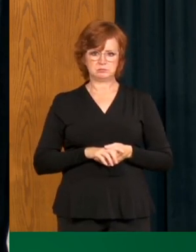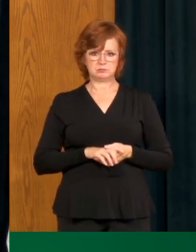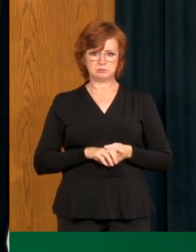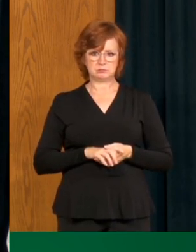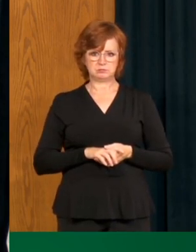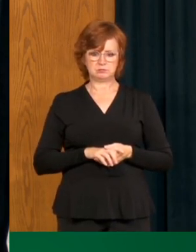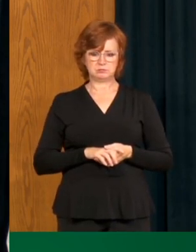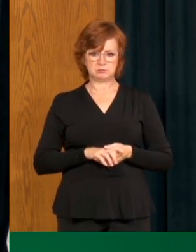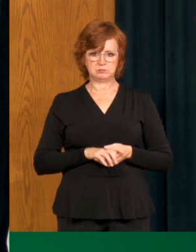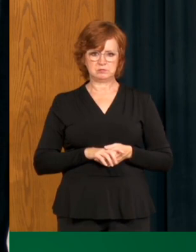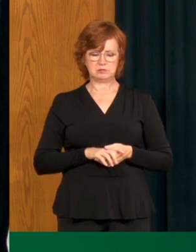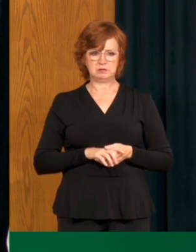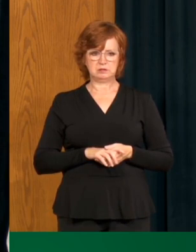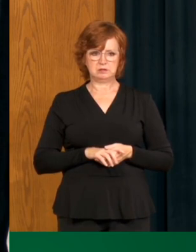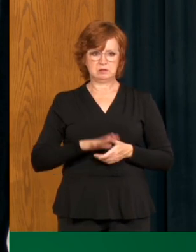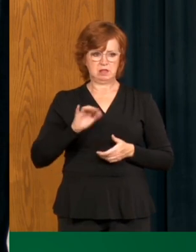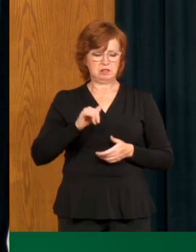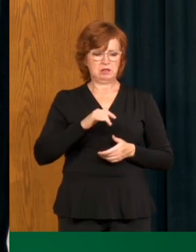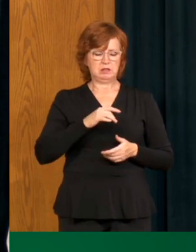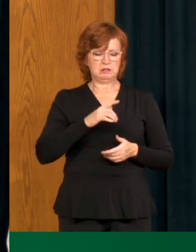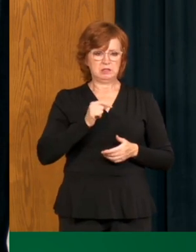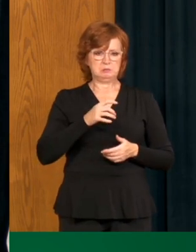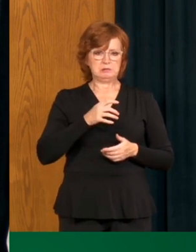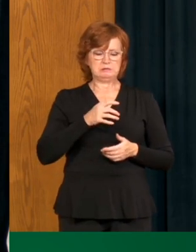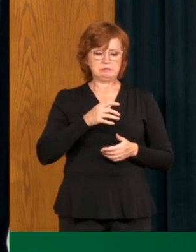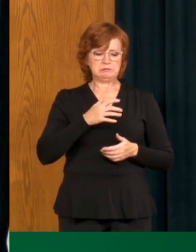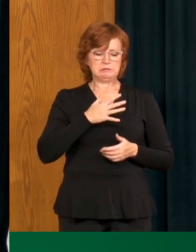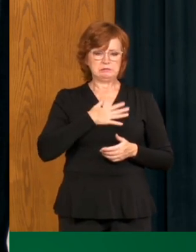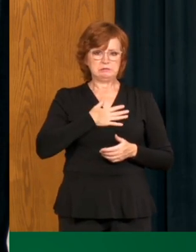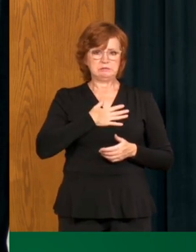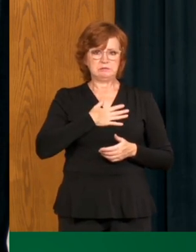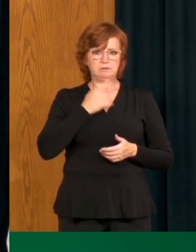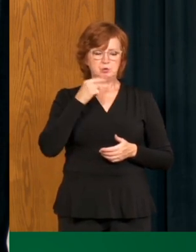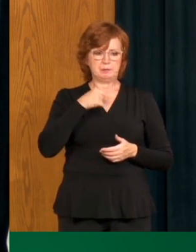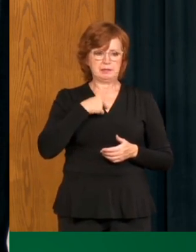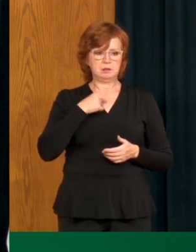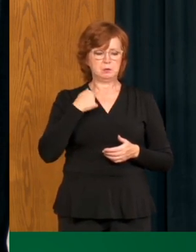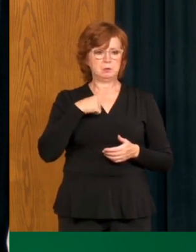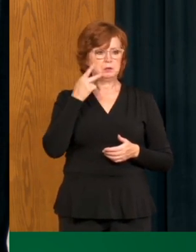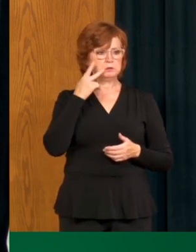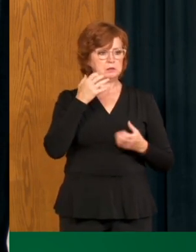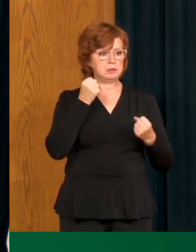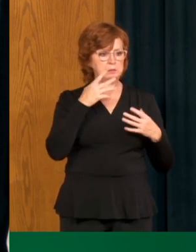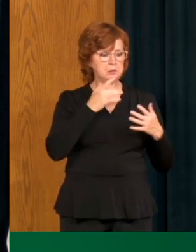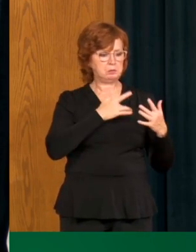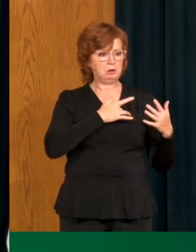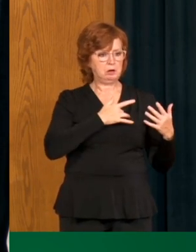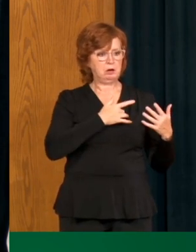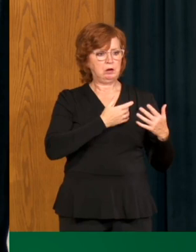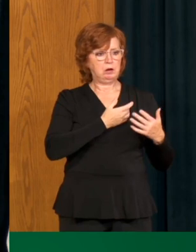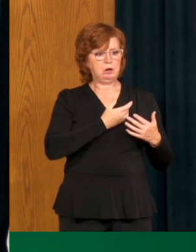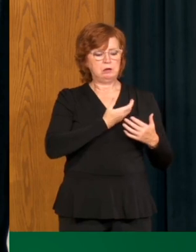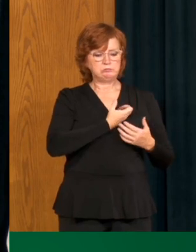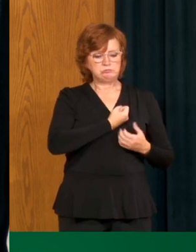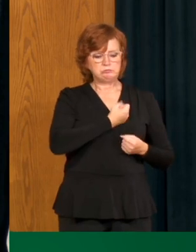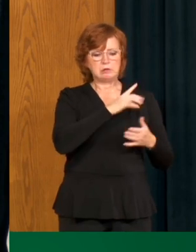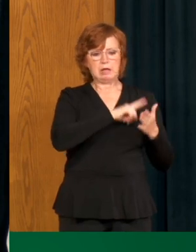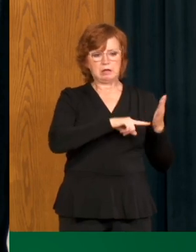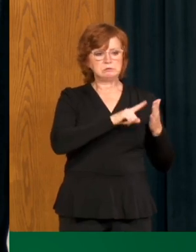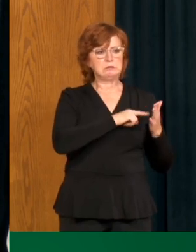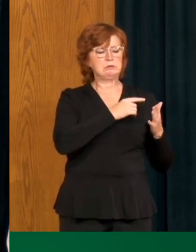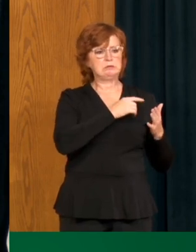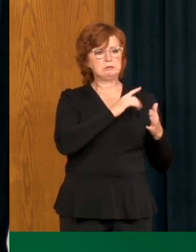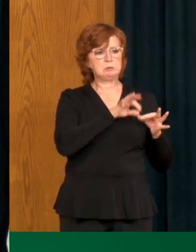so disturbing that when we have seen the sacrifice of so many in this province that we see someone that is unwilling to sacrifice a